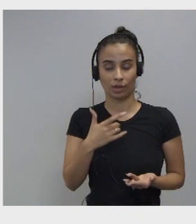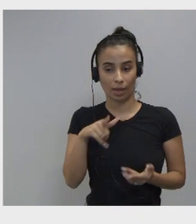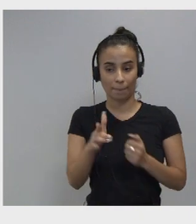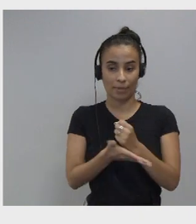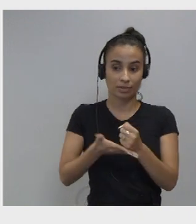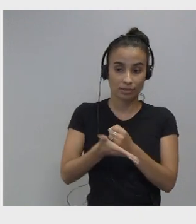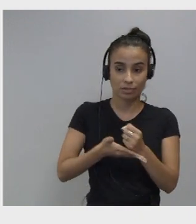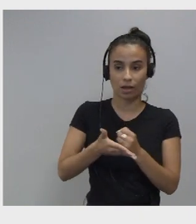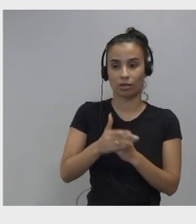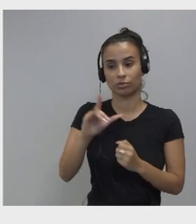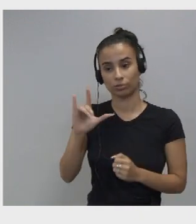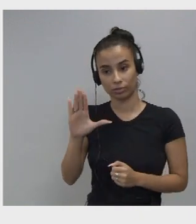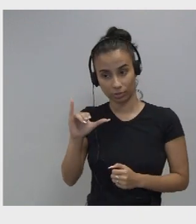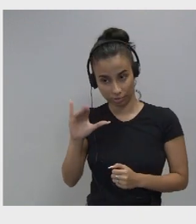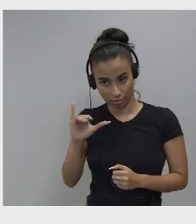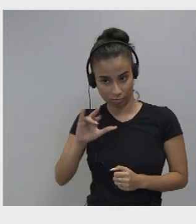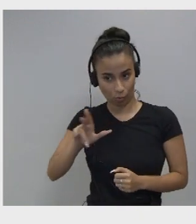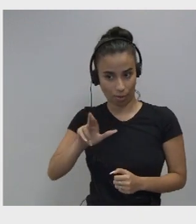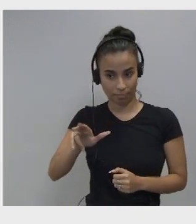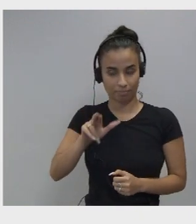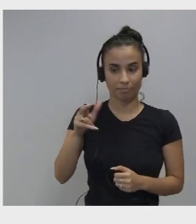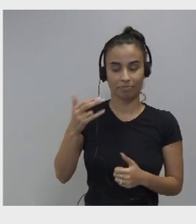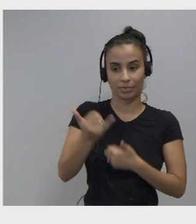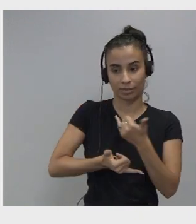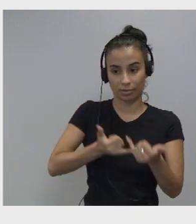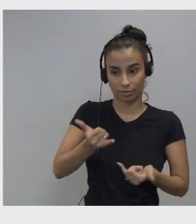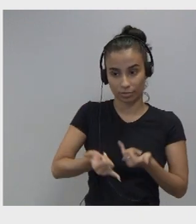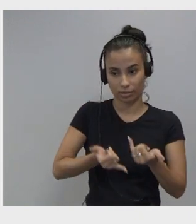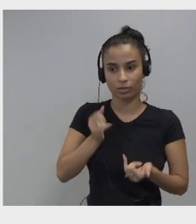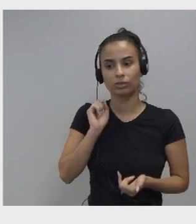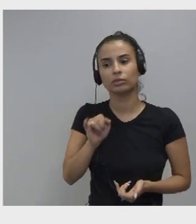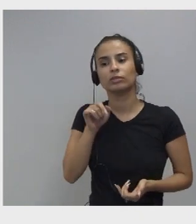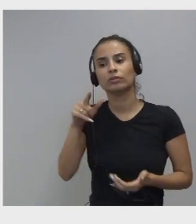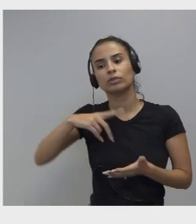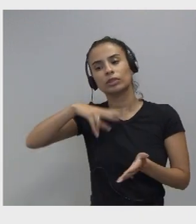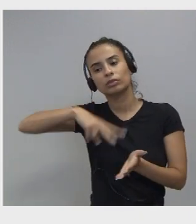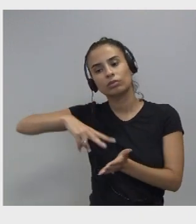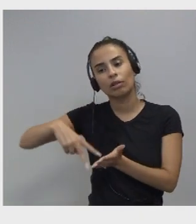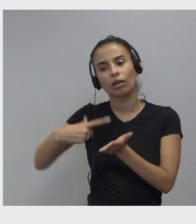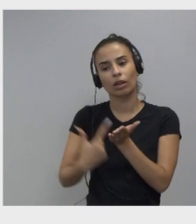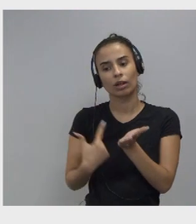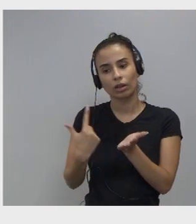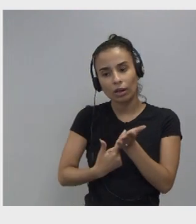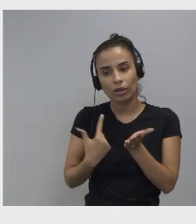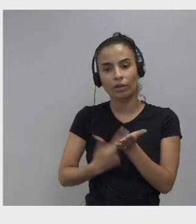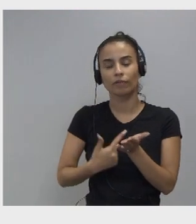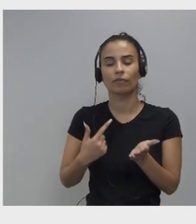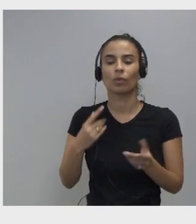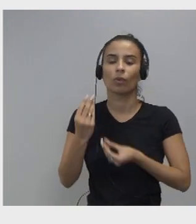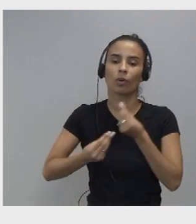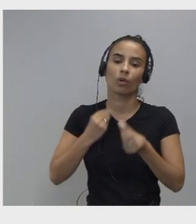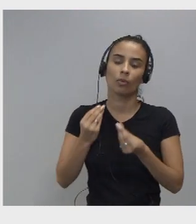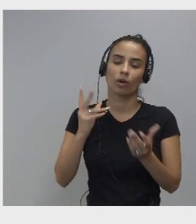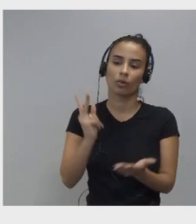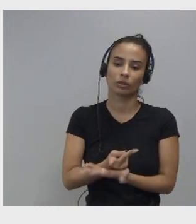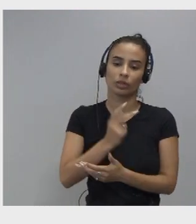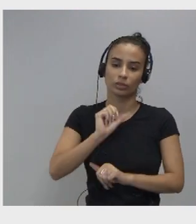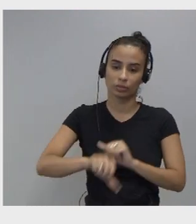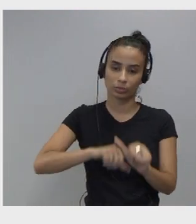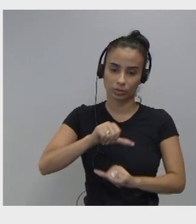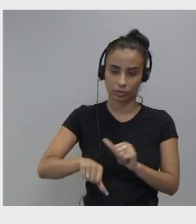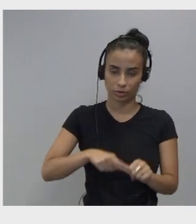cass sunstein's book how change happens he is the godfather of uh behavioral economics in government